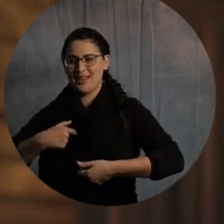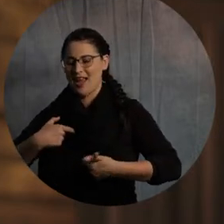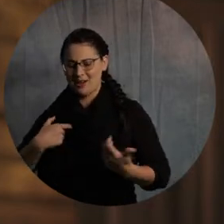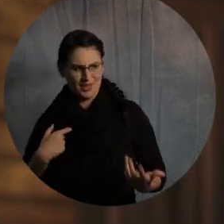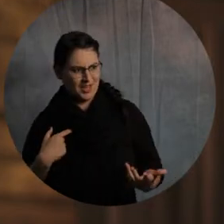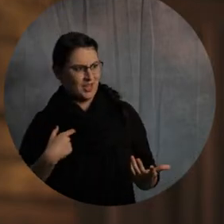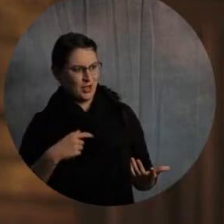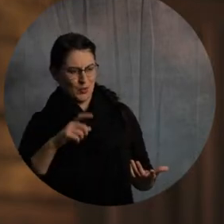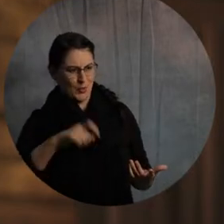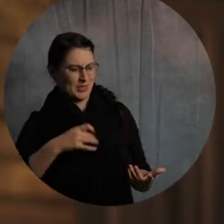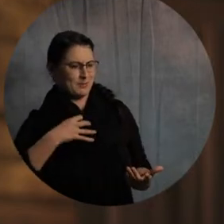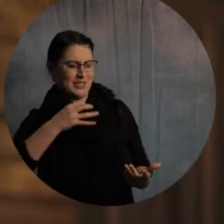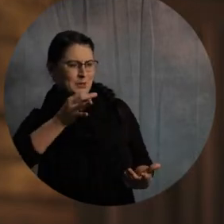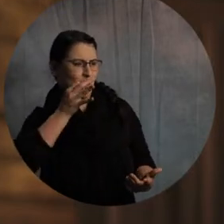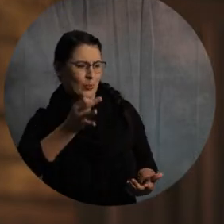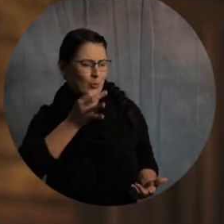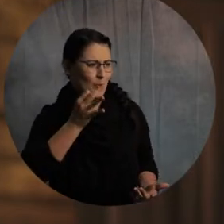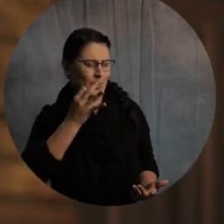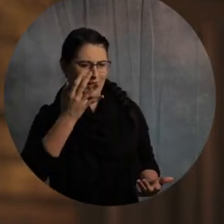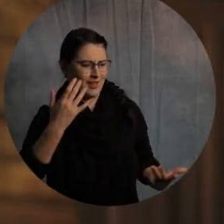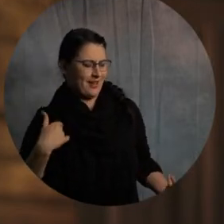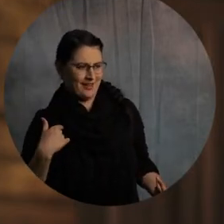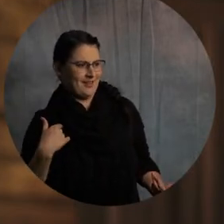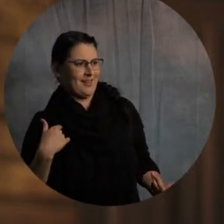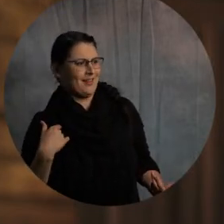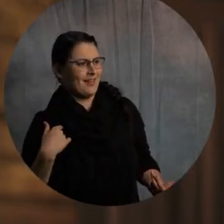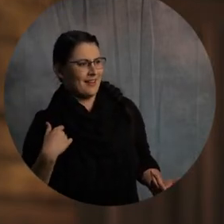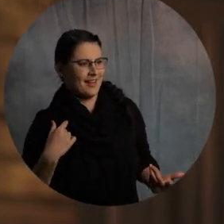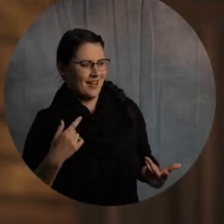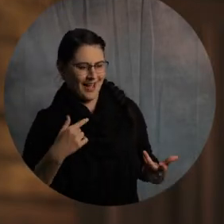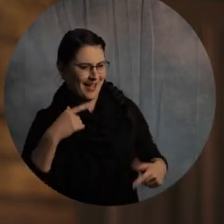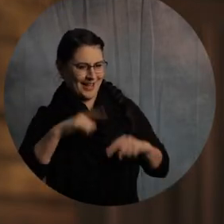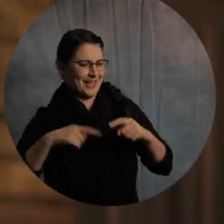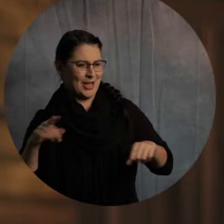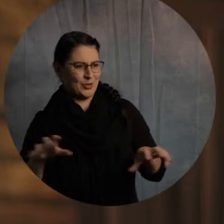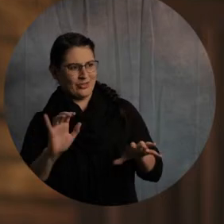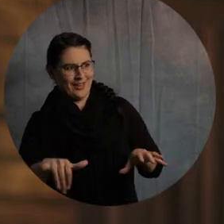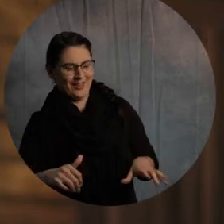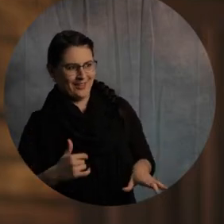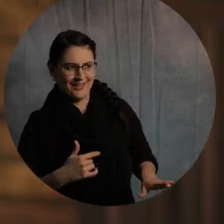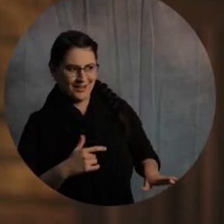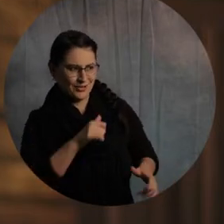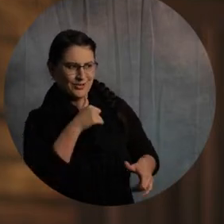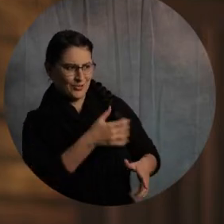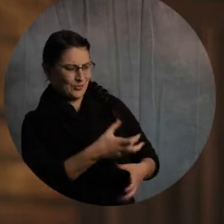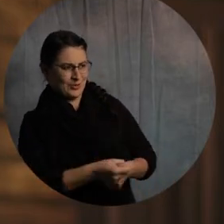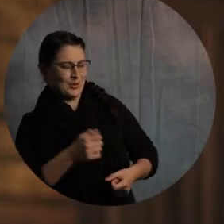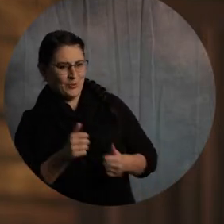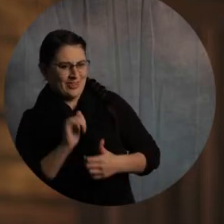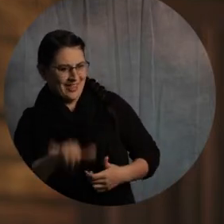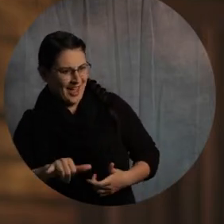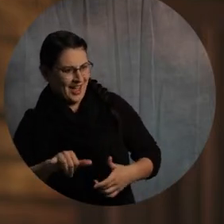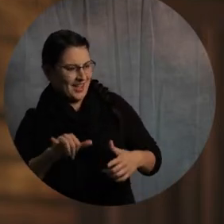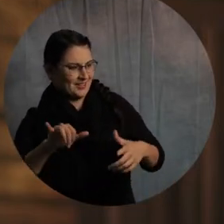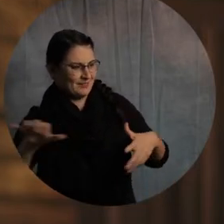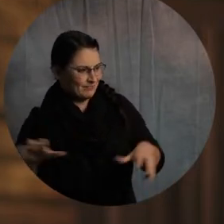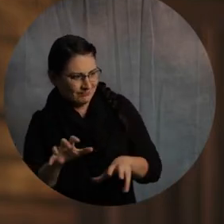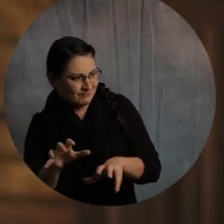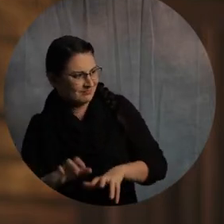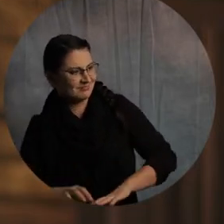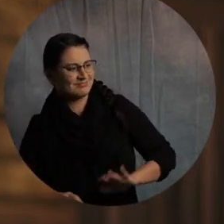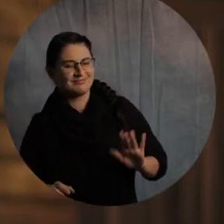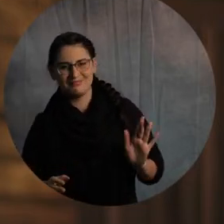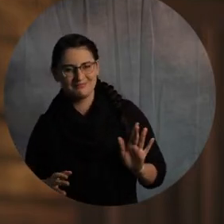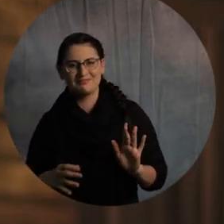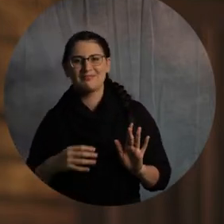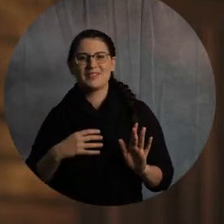mission ever. So just think about the impact in your marriage, all right? Think about the impact in